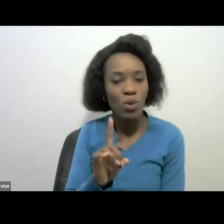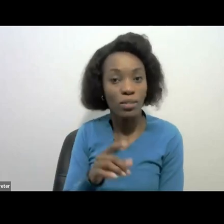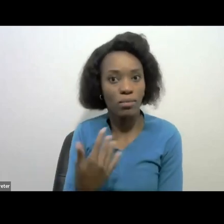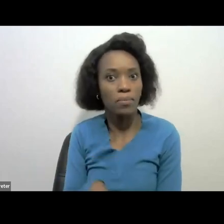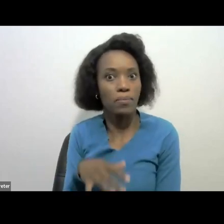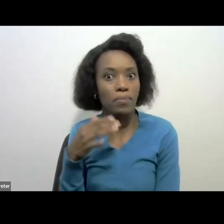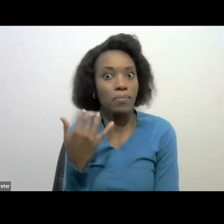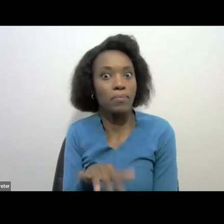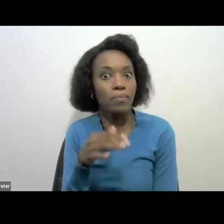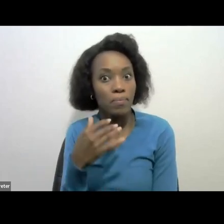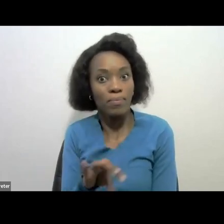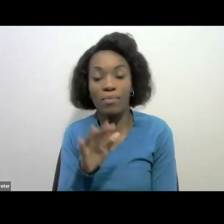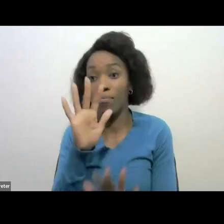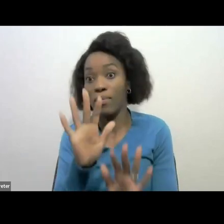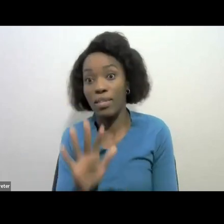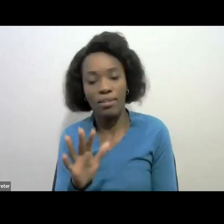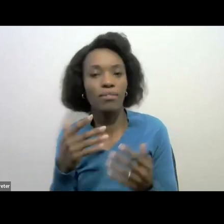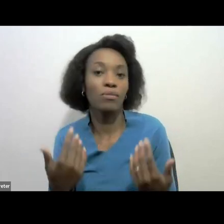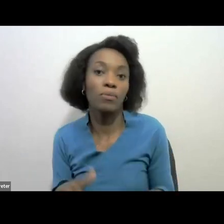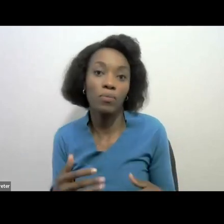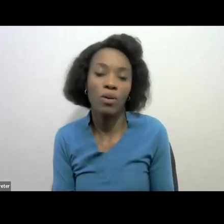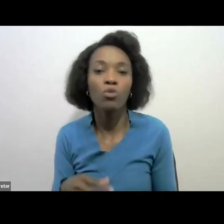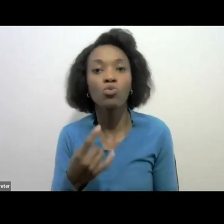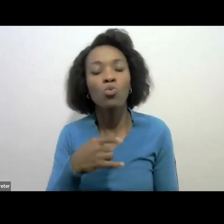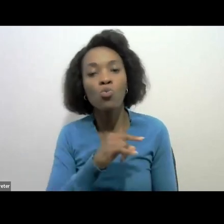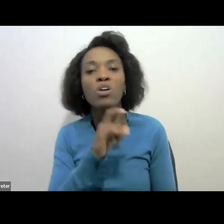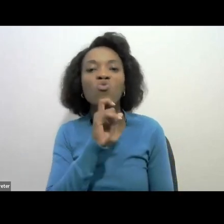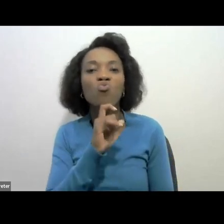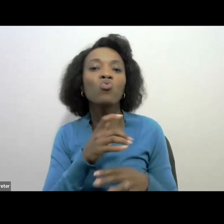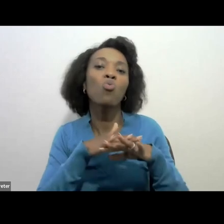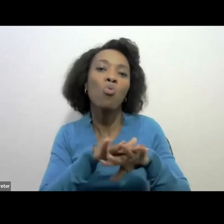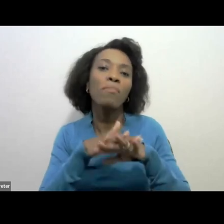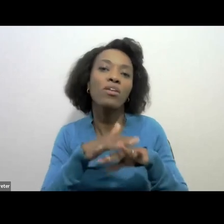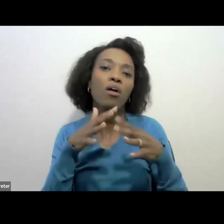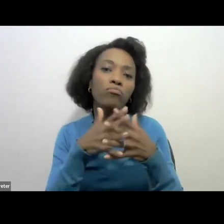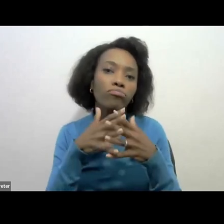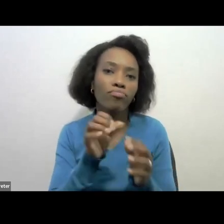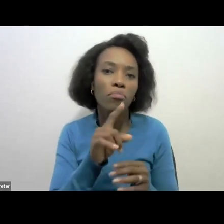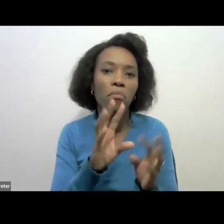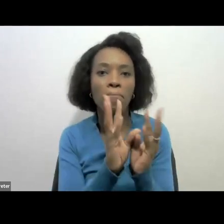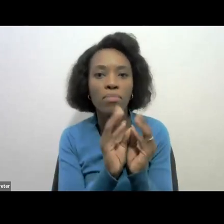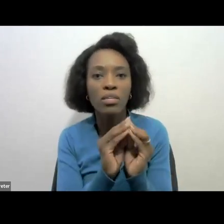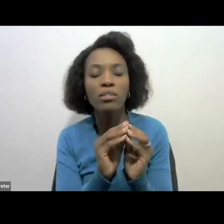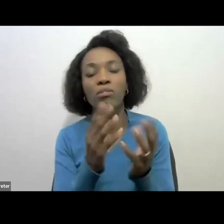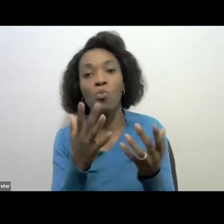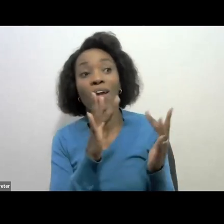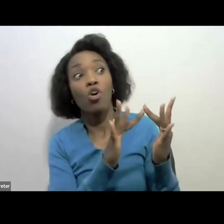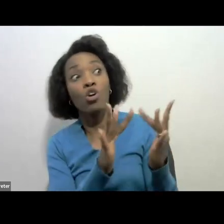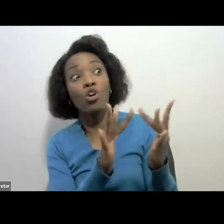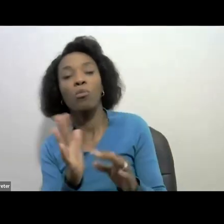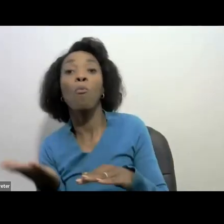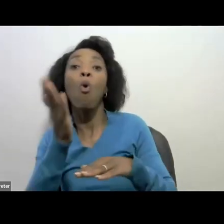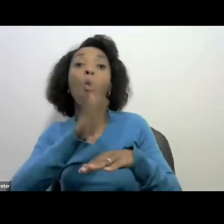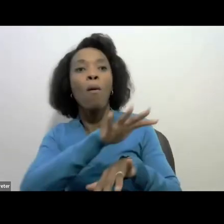go to that level. It's amazing. We use webinars as one of our connection boosting opportunities to get wider reach.